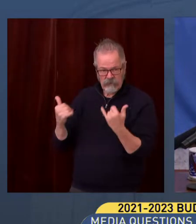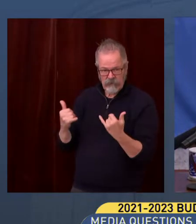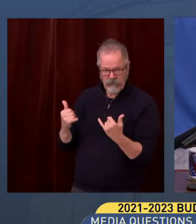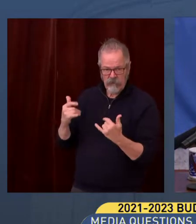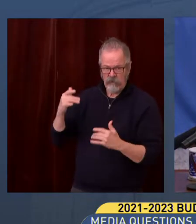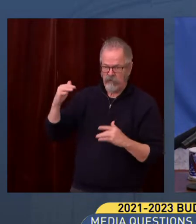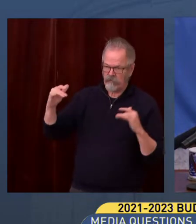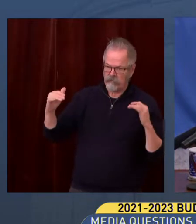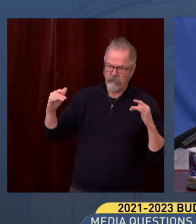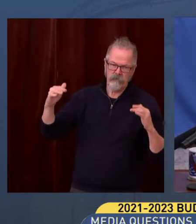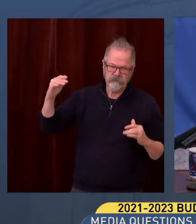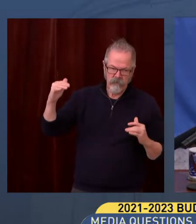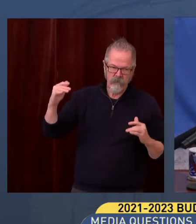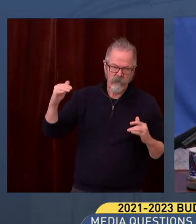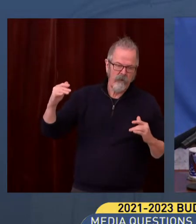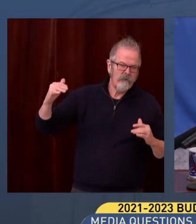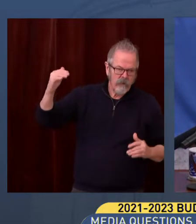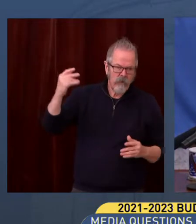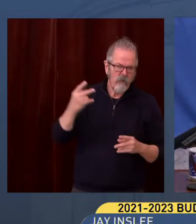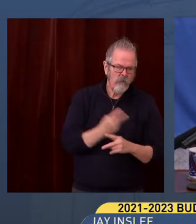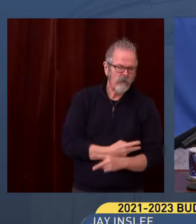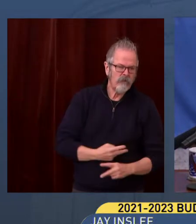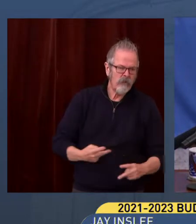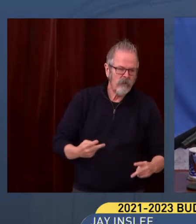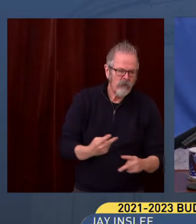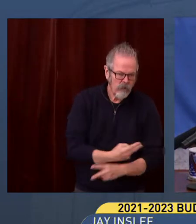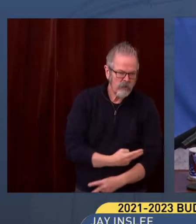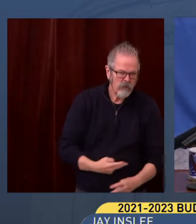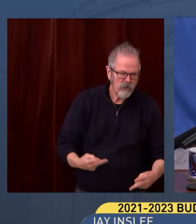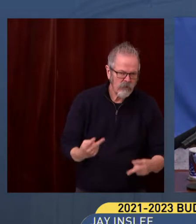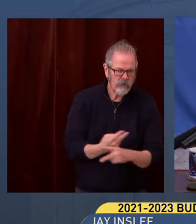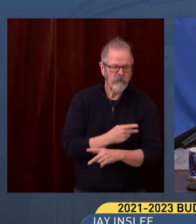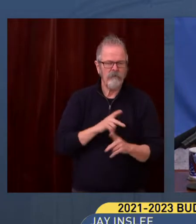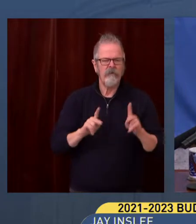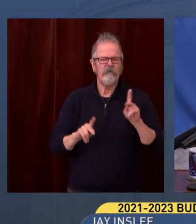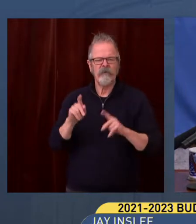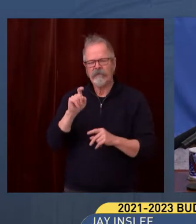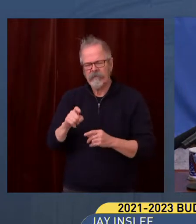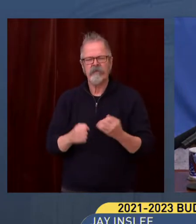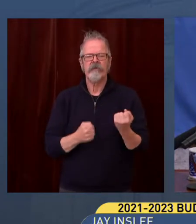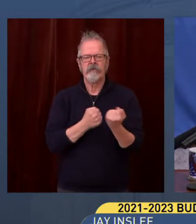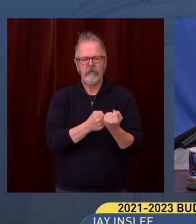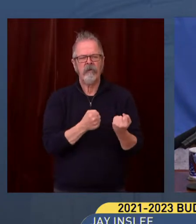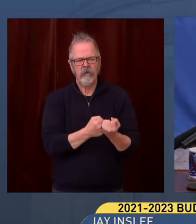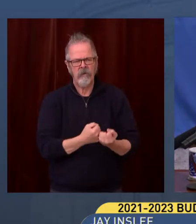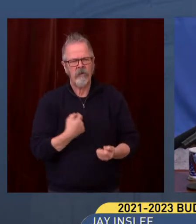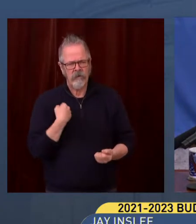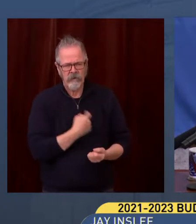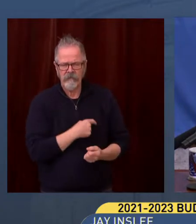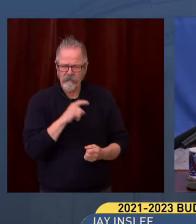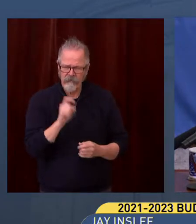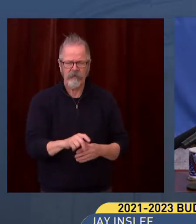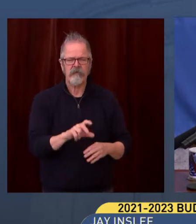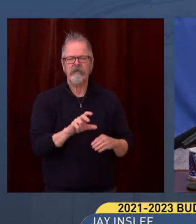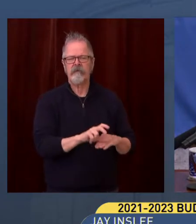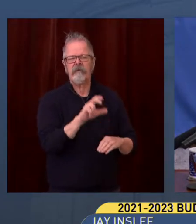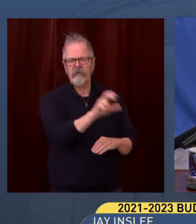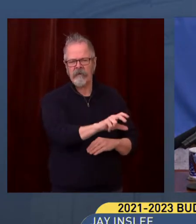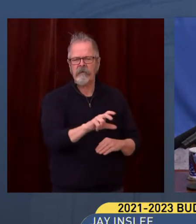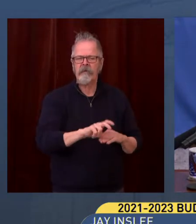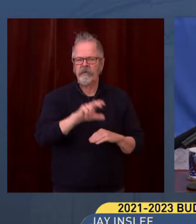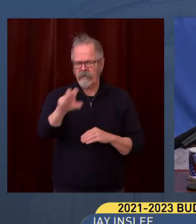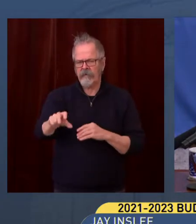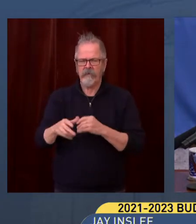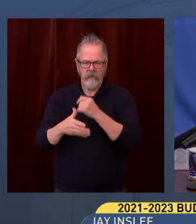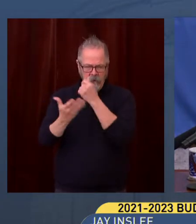You know, the people who have been hit so hard in the lower end of the scale, who have lost their jobs, this is the right time for